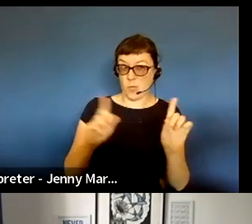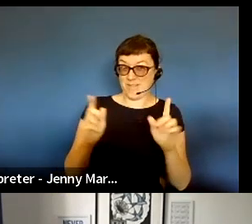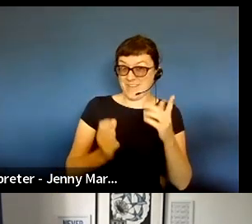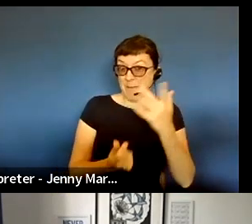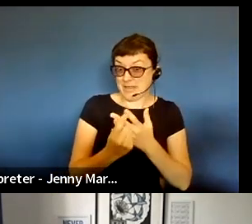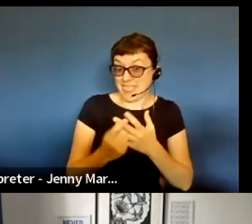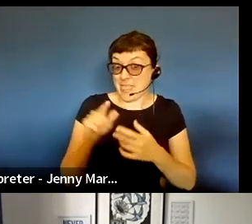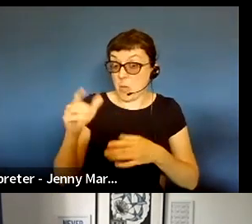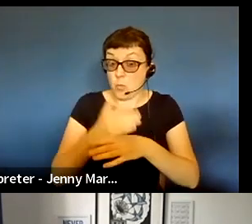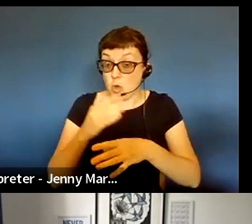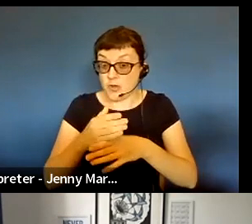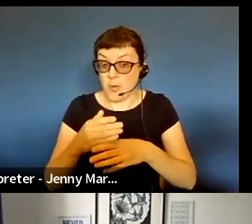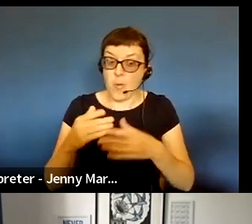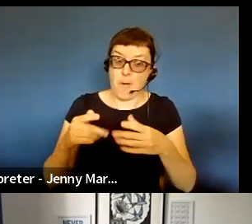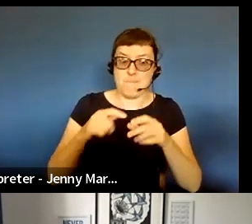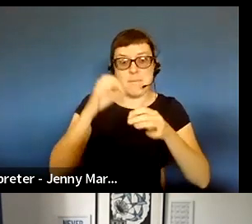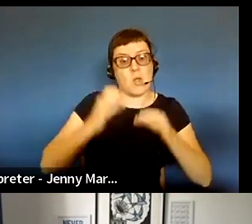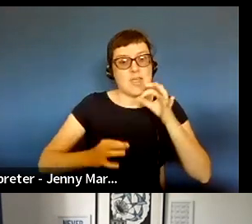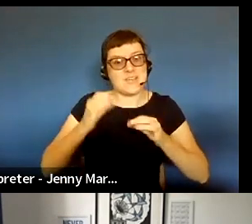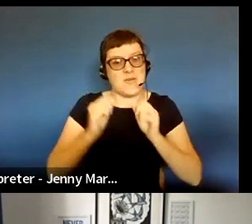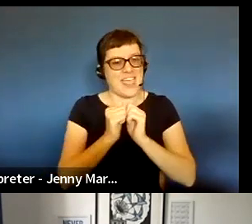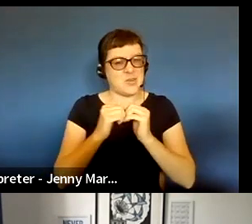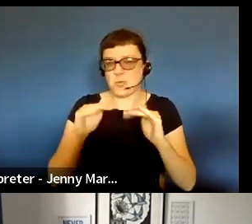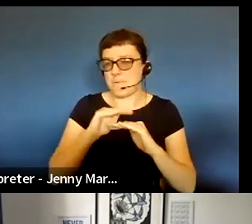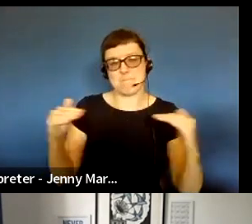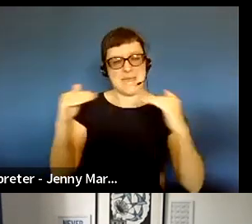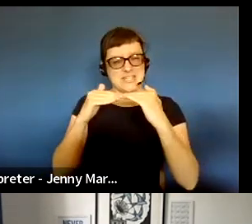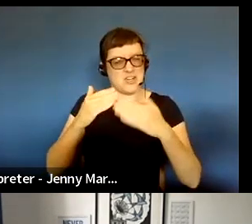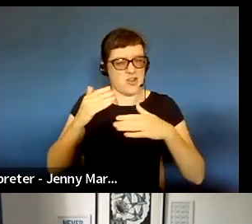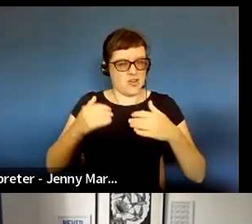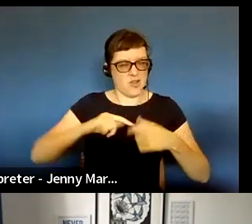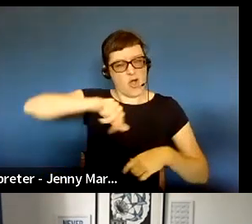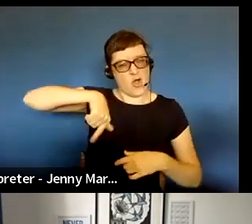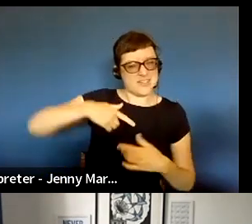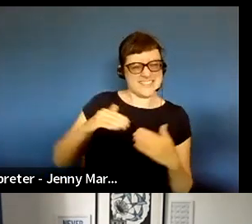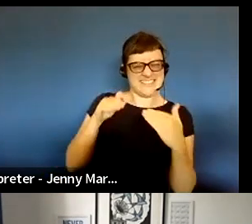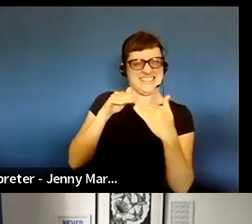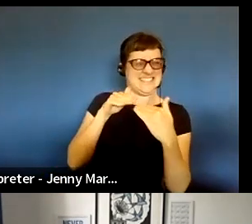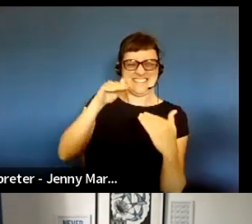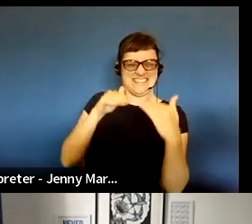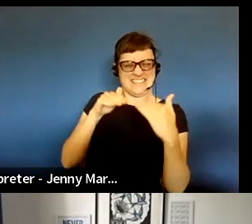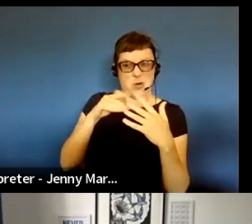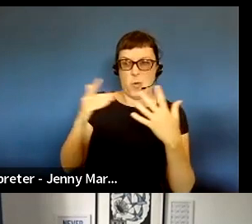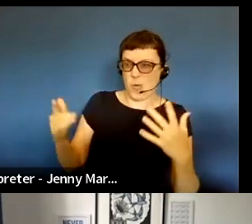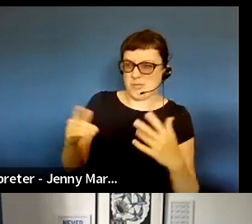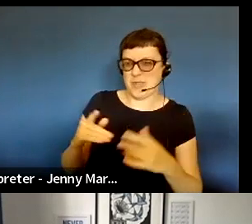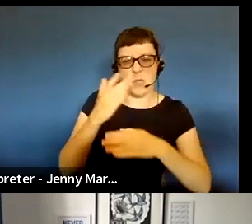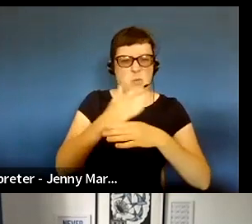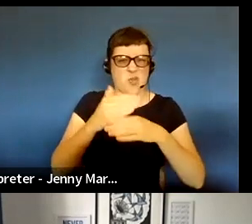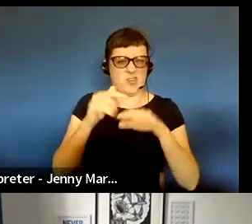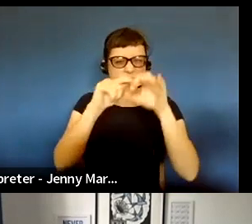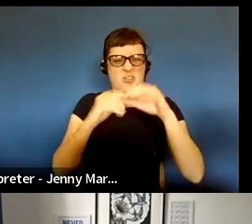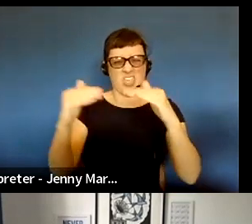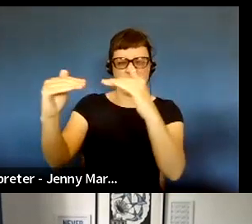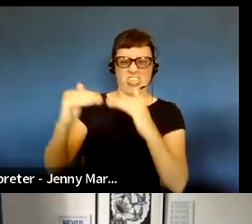politically or values wise not aligned with us, what if it is just terrible, you know, and it goes out with our name on it and and fundamentally,